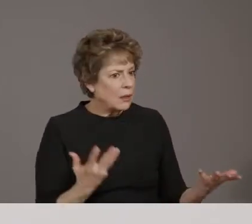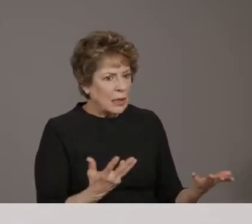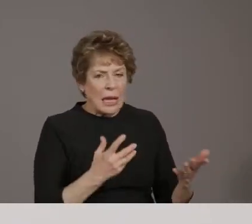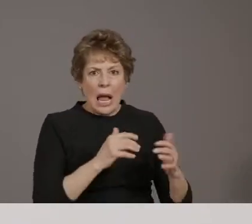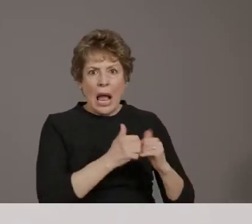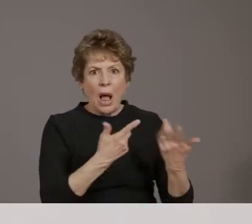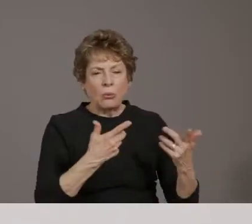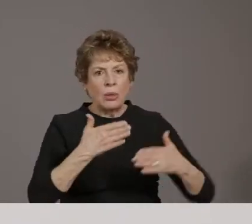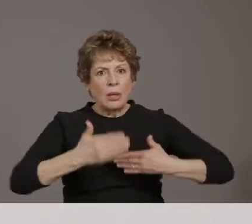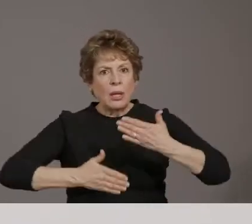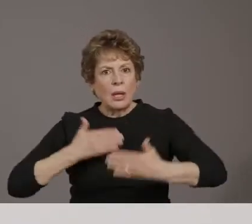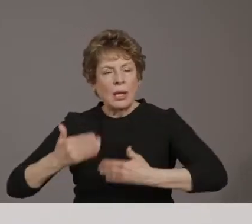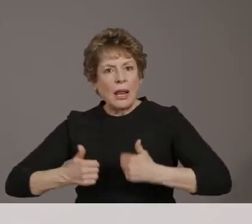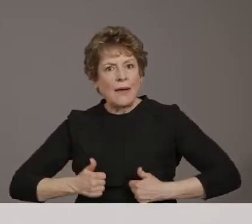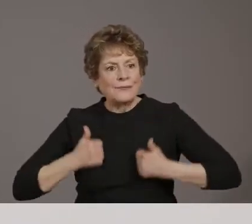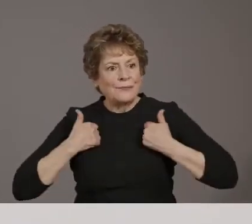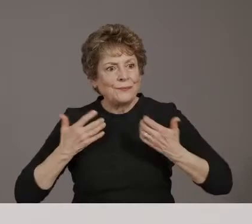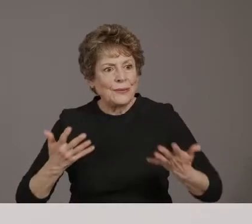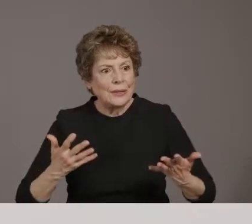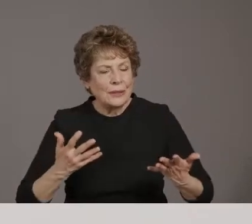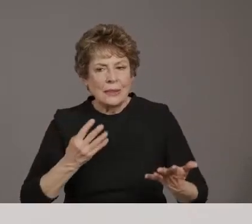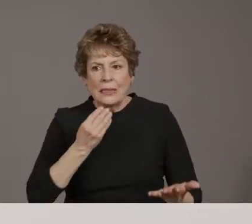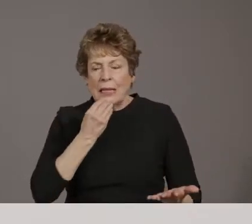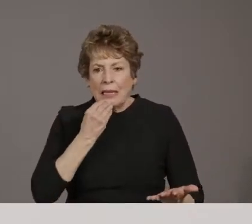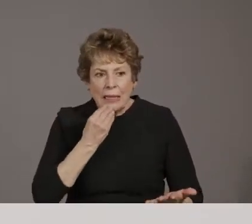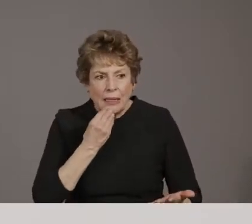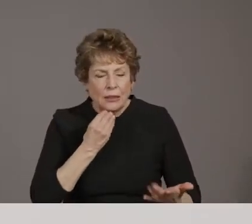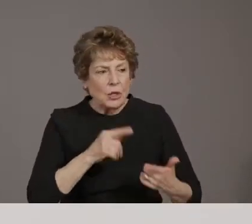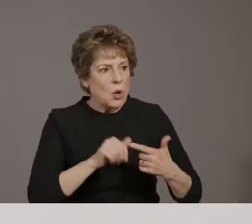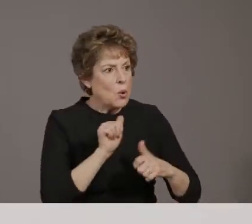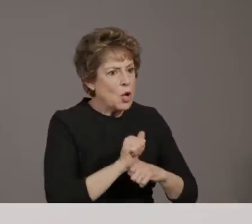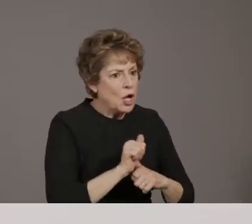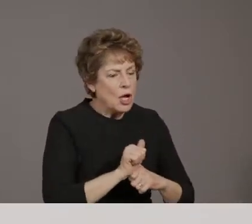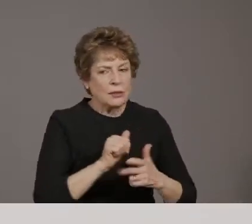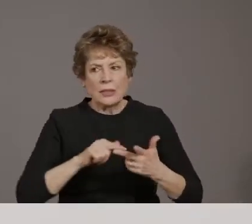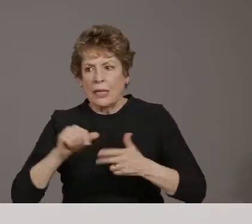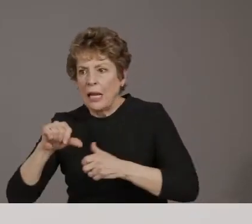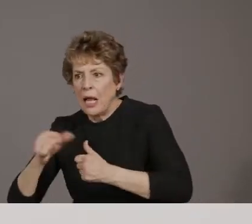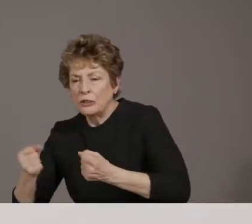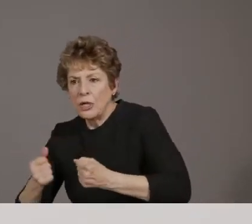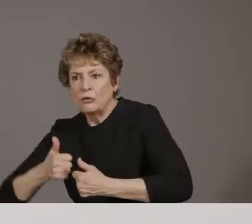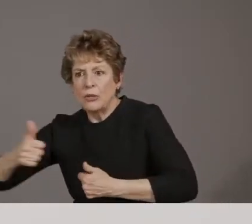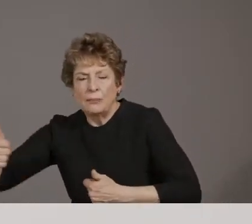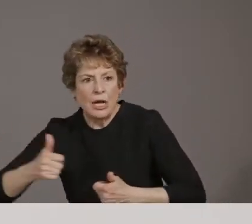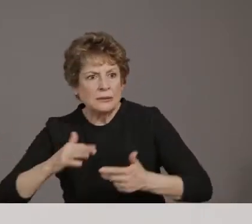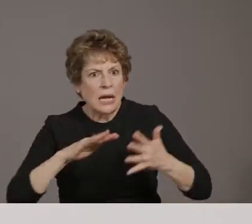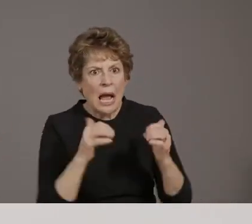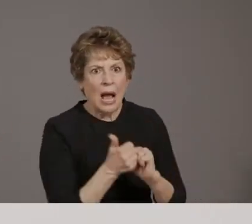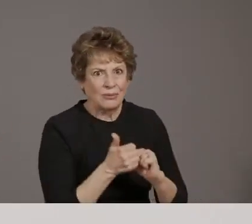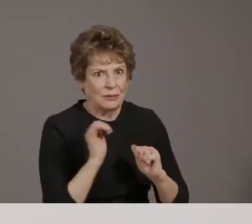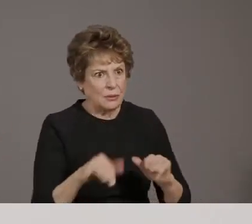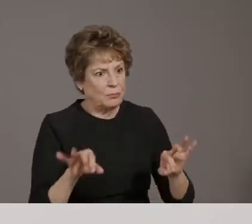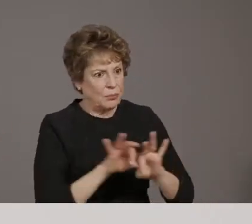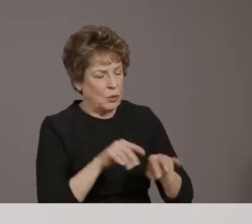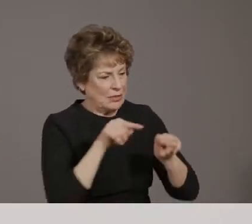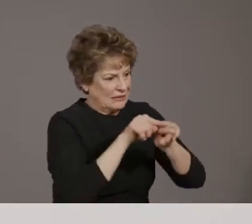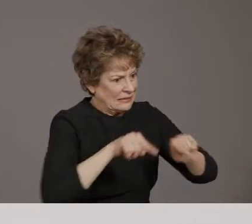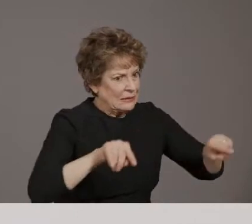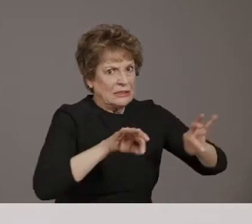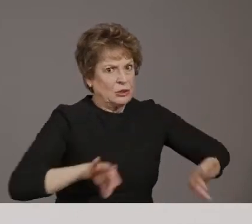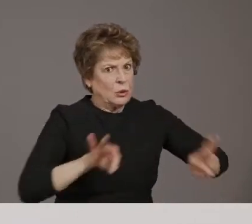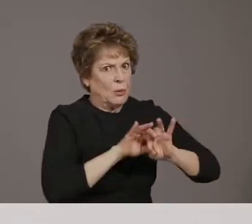can eat, can get to work, can continue to function. And so that's why the essential workers are prioritized before those with healthcare,